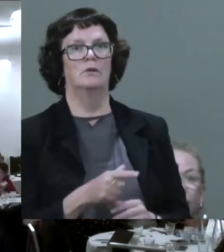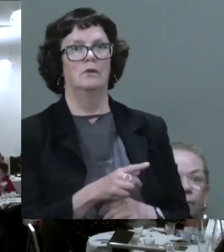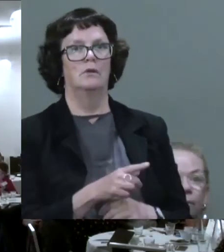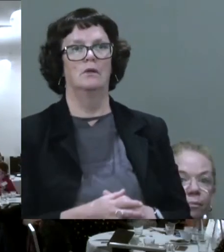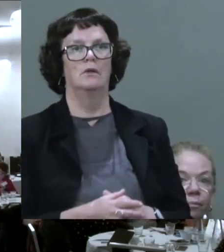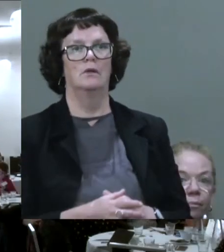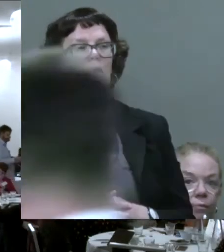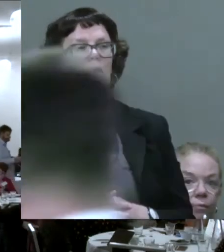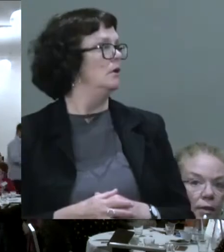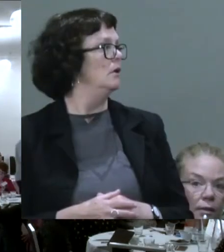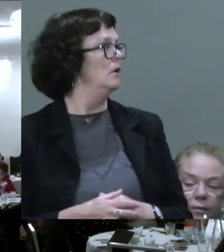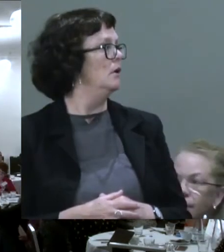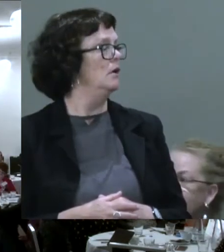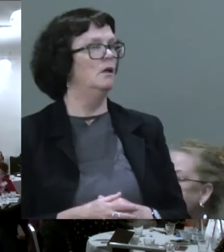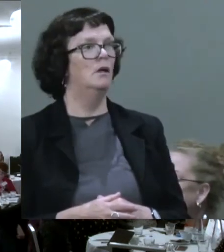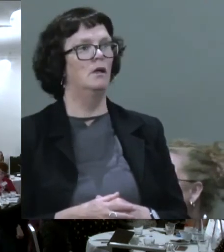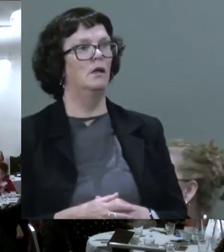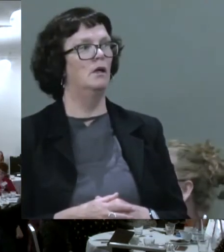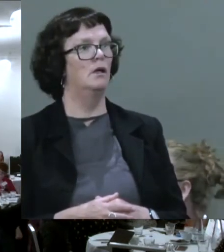Patrick.